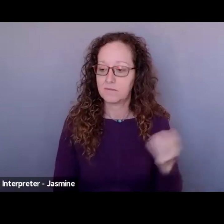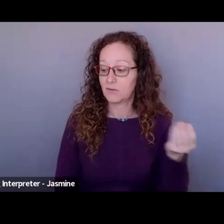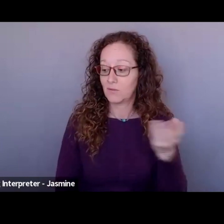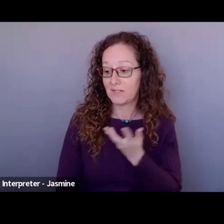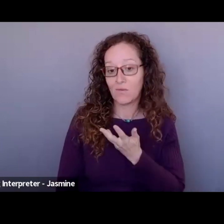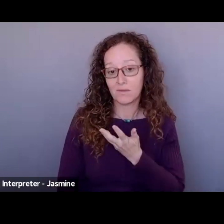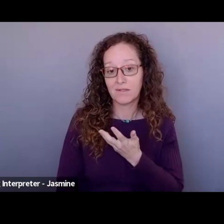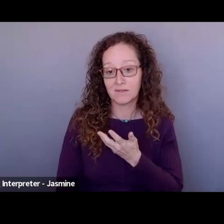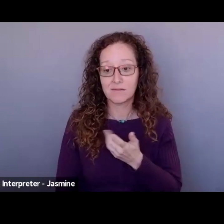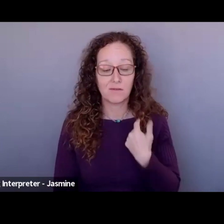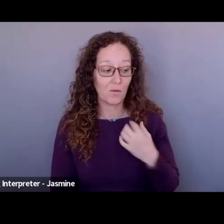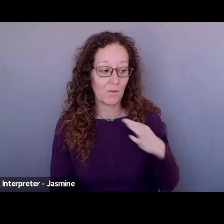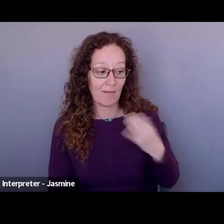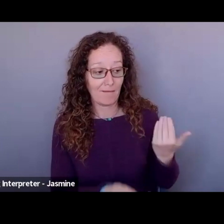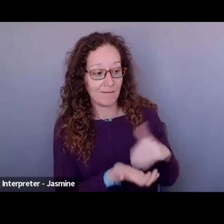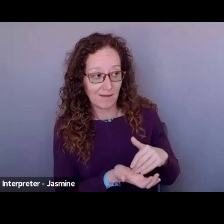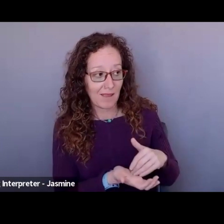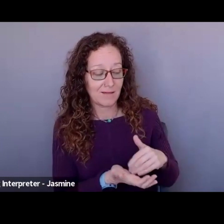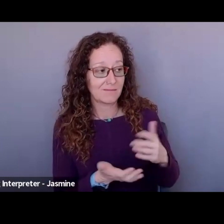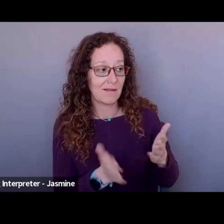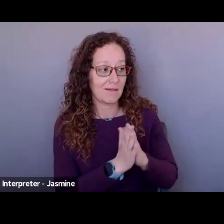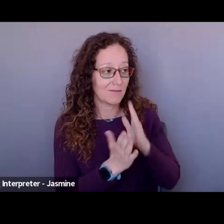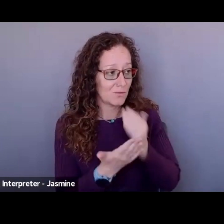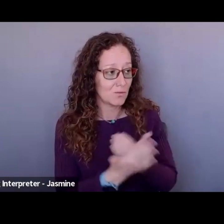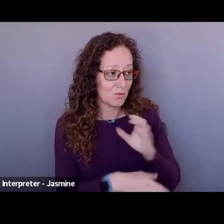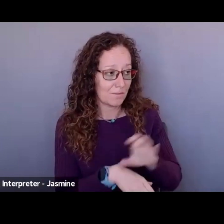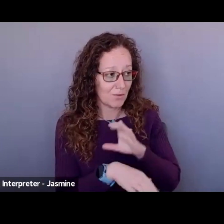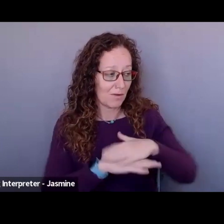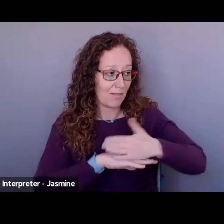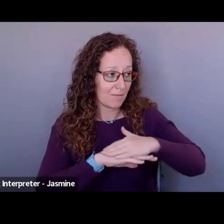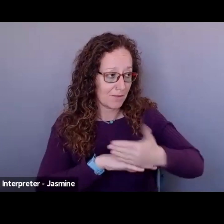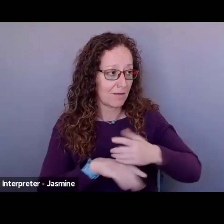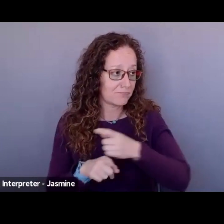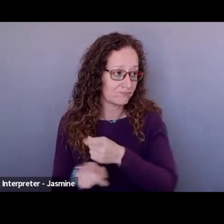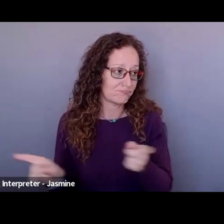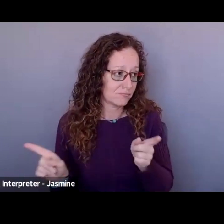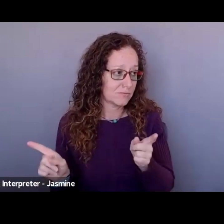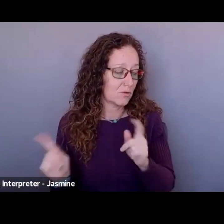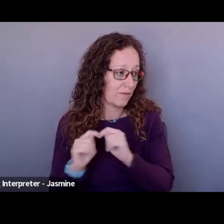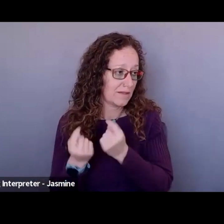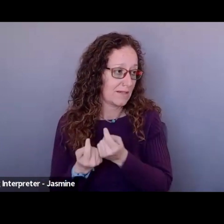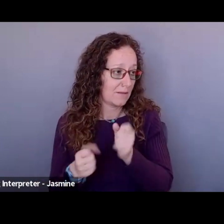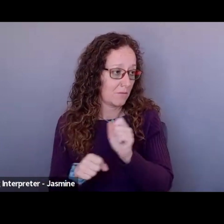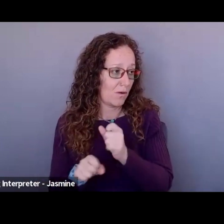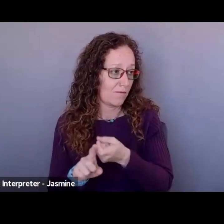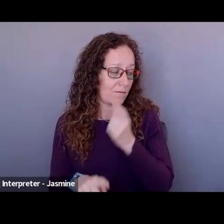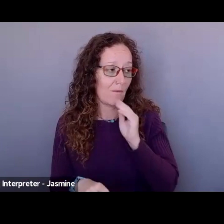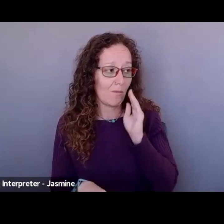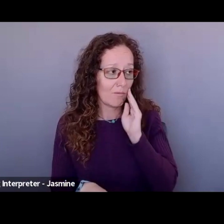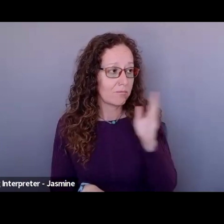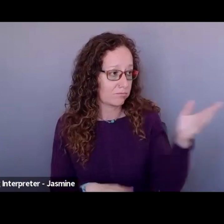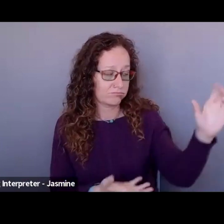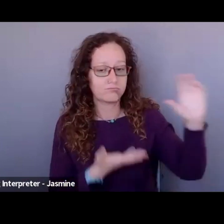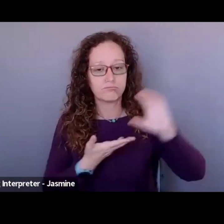we reapplied, we applied for new computers, laptops, so that our, our, uh, team could work from home and we were